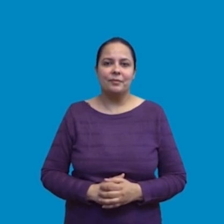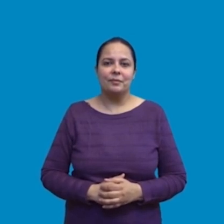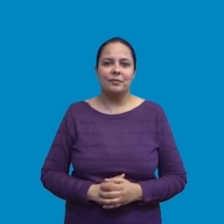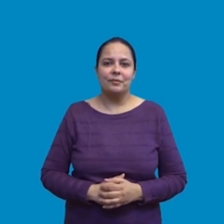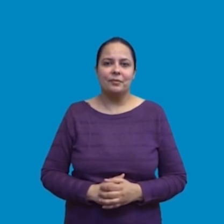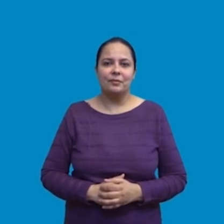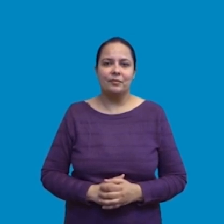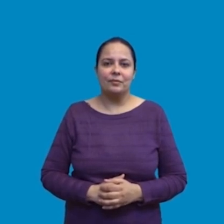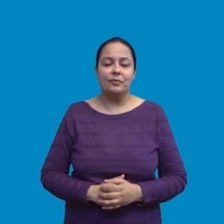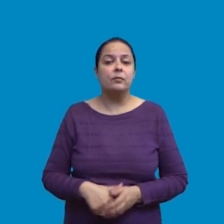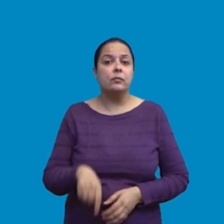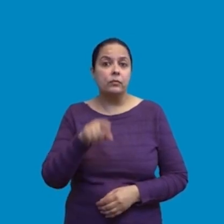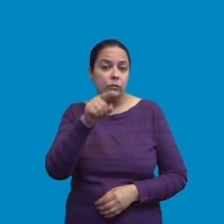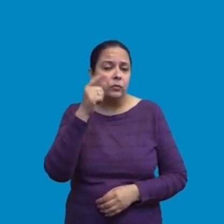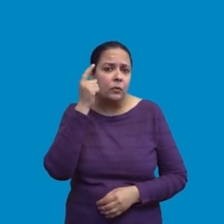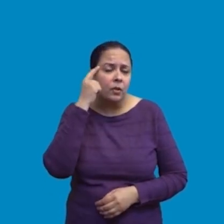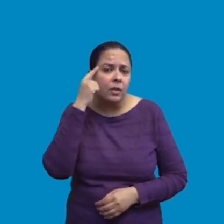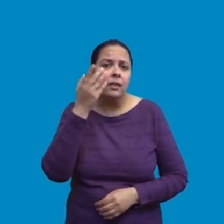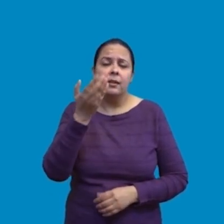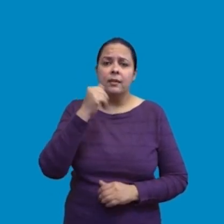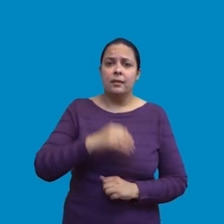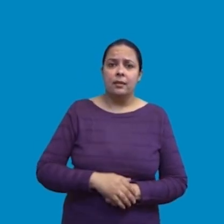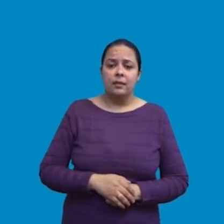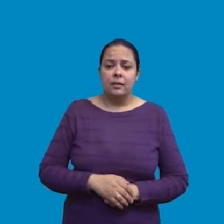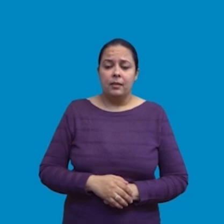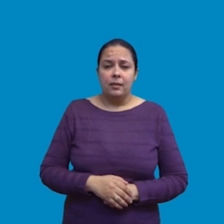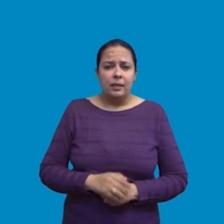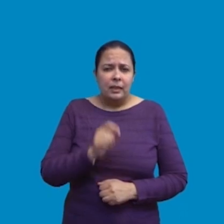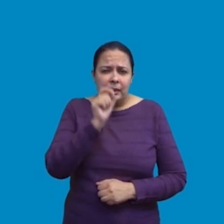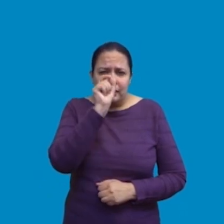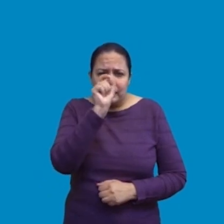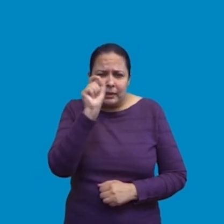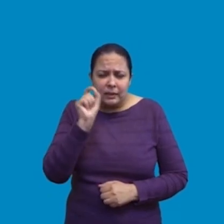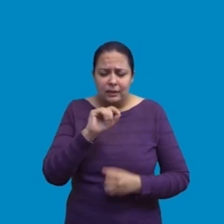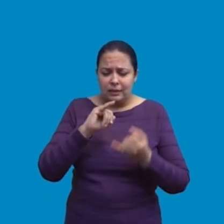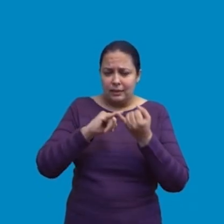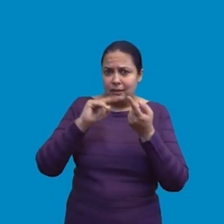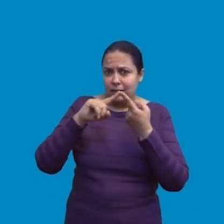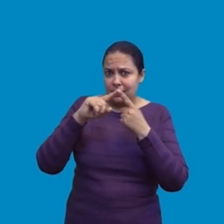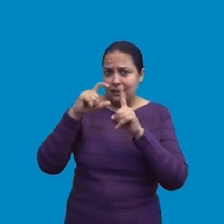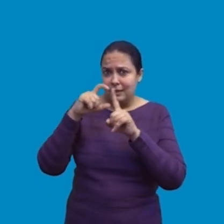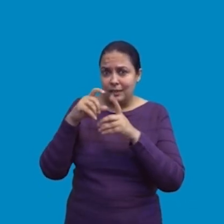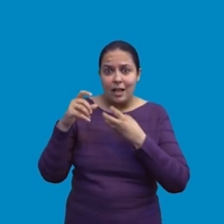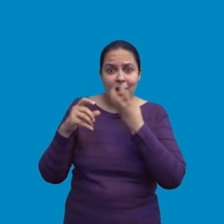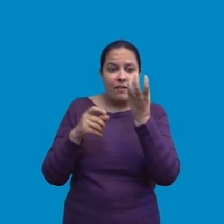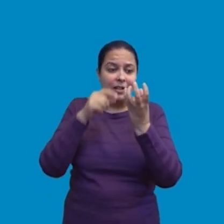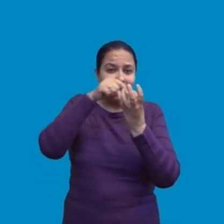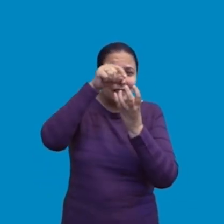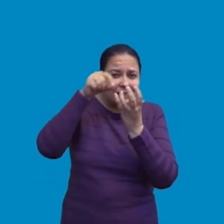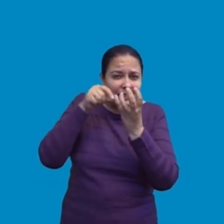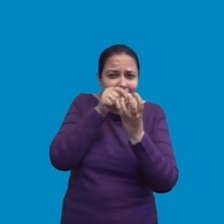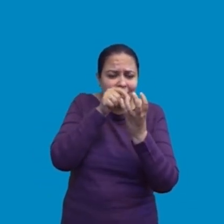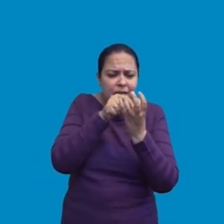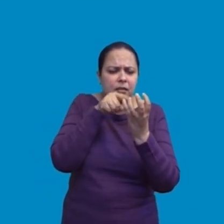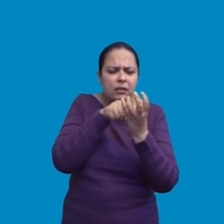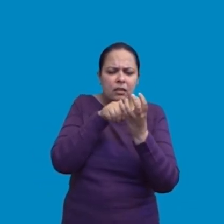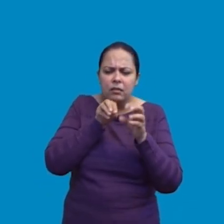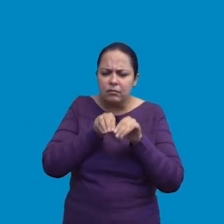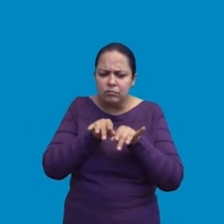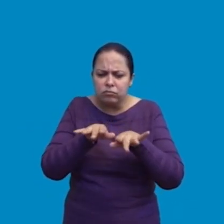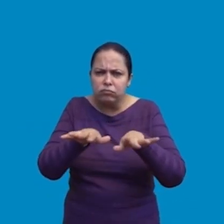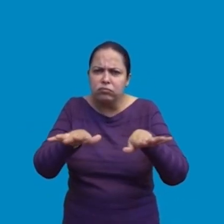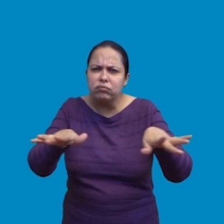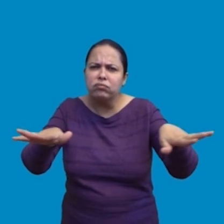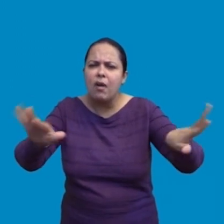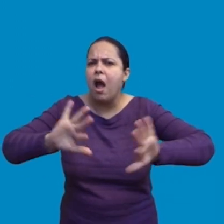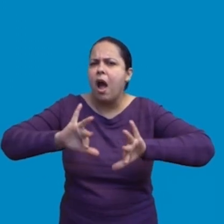Do you know how seeds reach from one place to another? Can you guess? Hmm, look